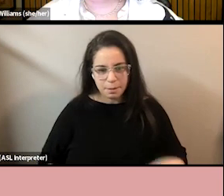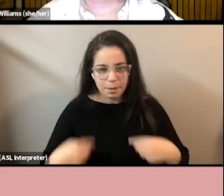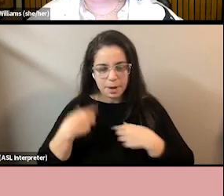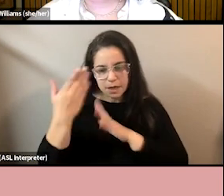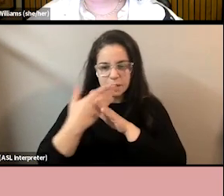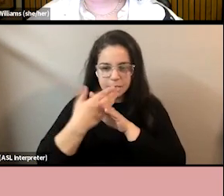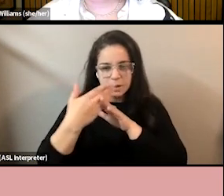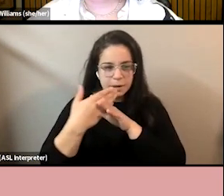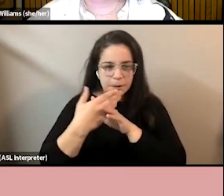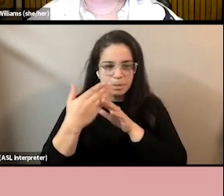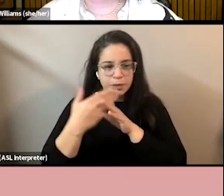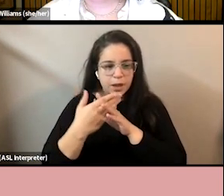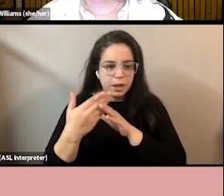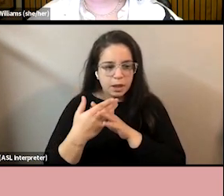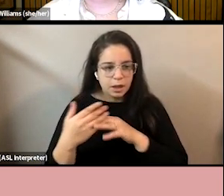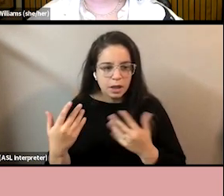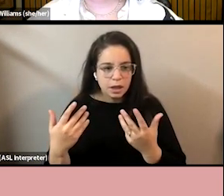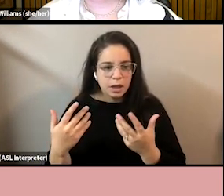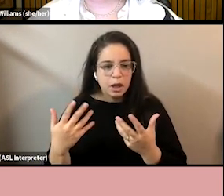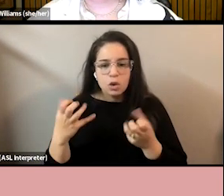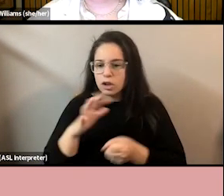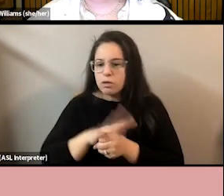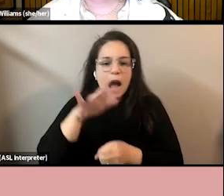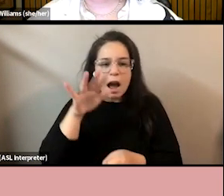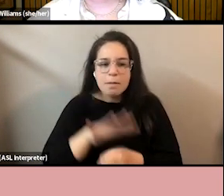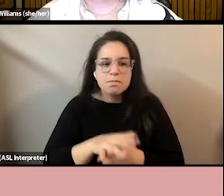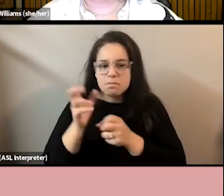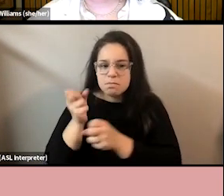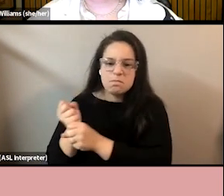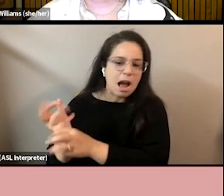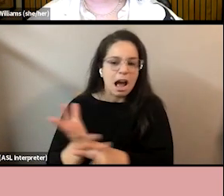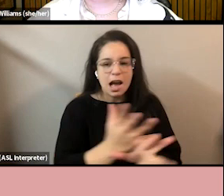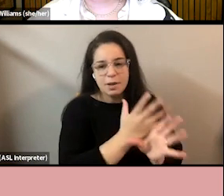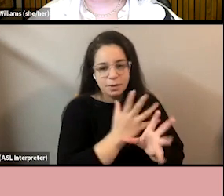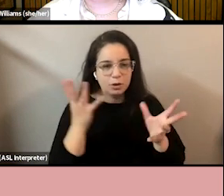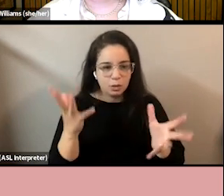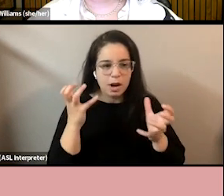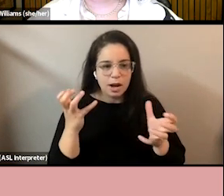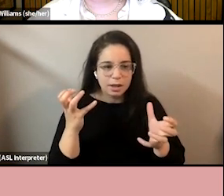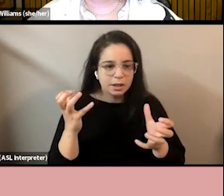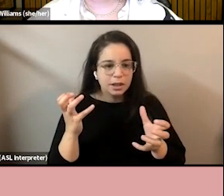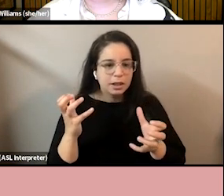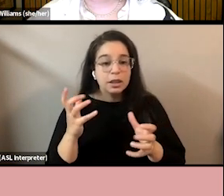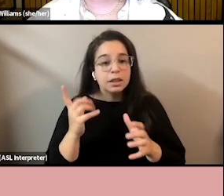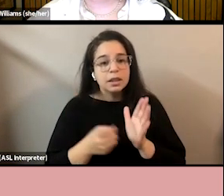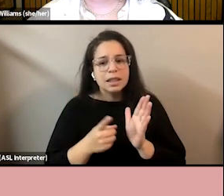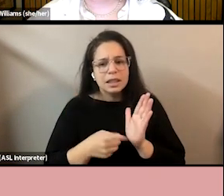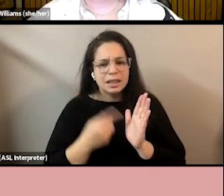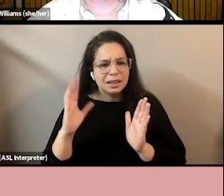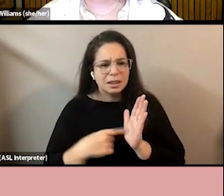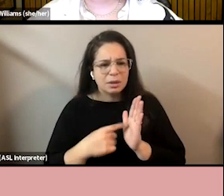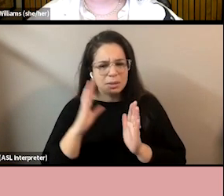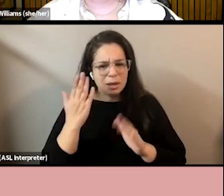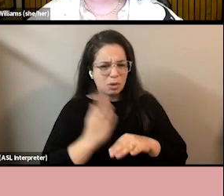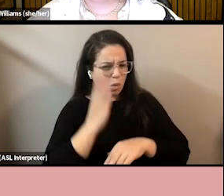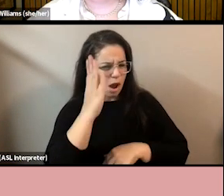It's fucking annoying. That makes you want to go ballistic on those mosquitoes. It's like a huge overreaction to people who only get bit